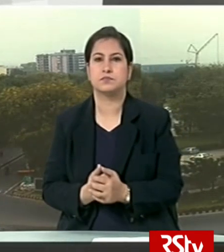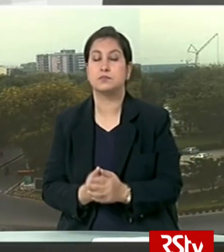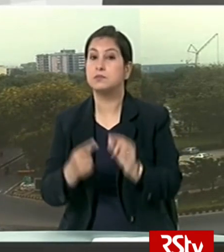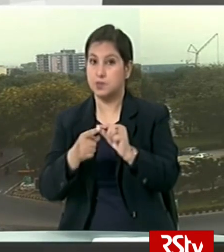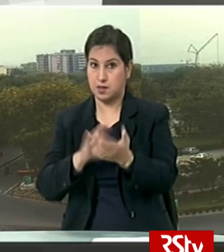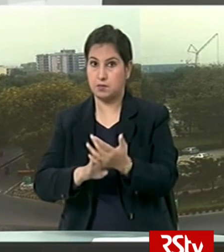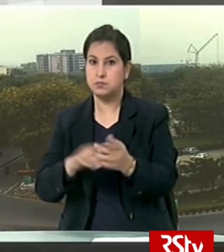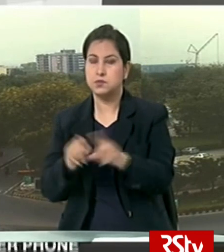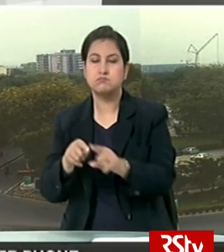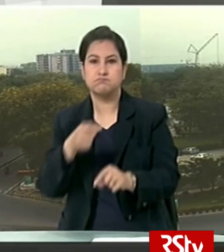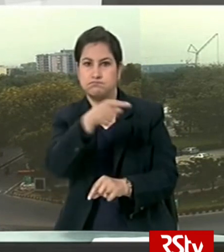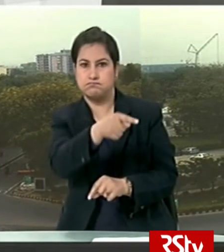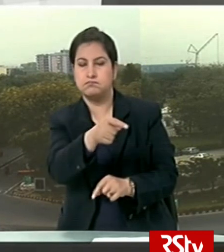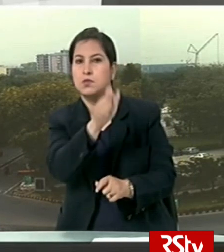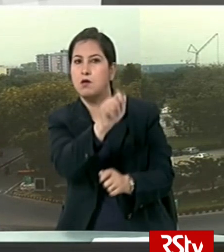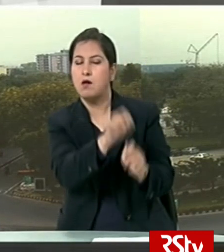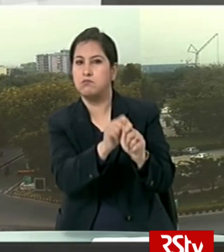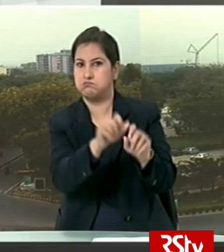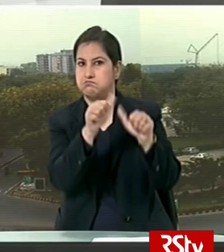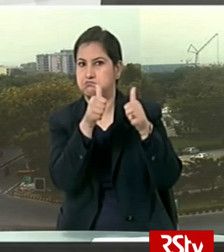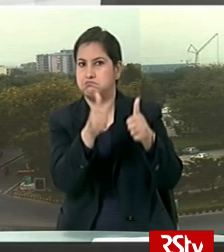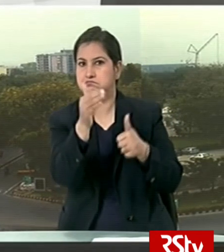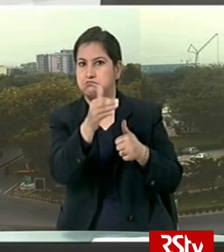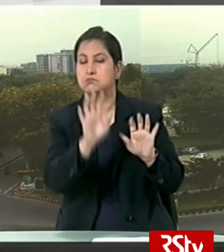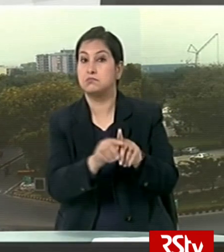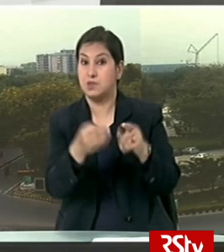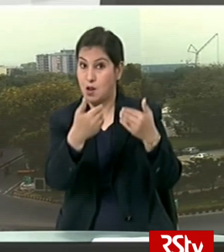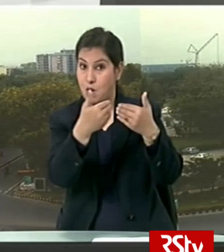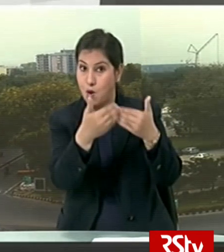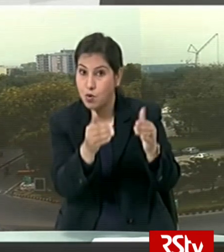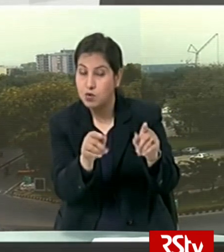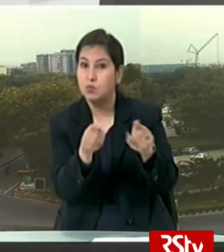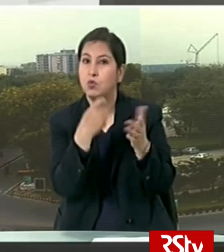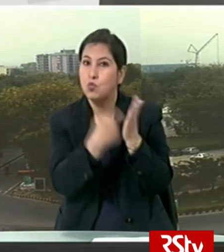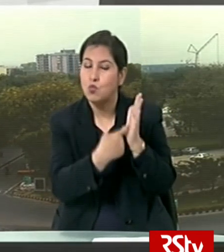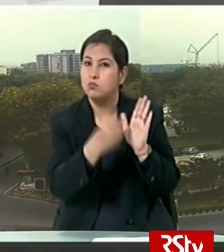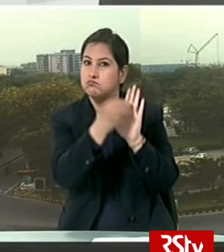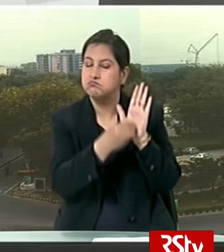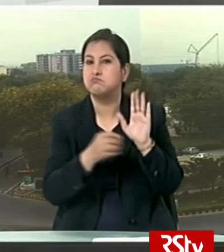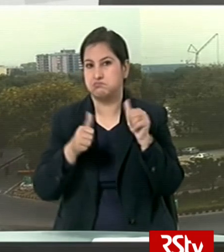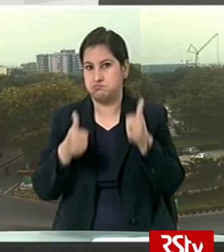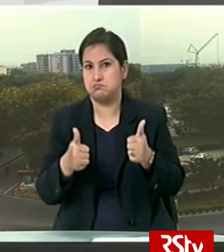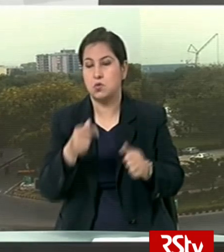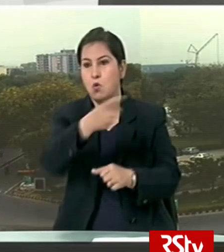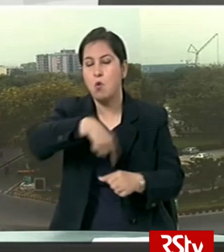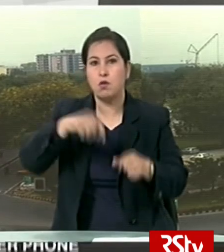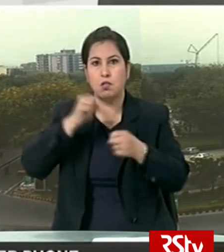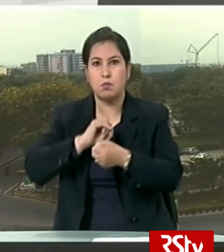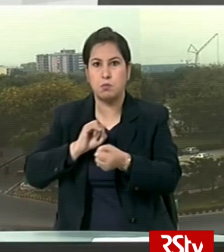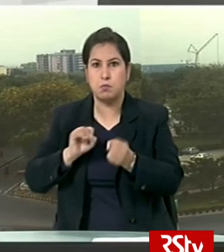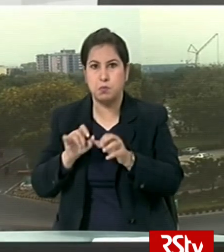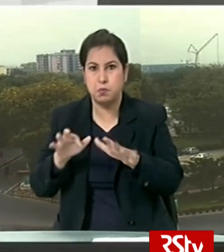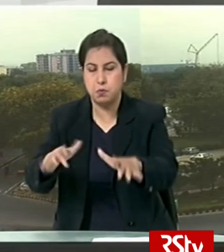the Prime Minister appreciated Denmark's success in lifting the lockdown restrictions without causing an increase in infections